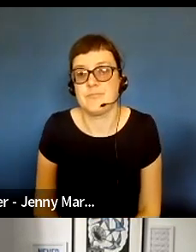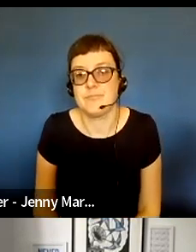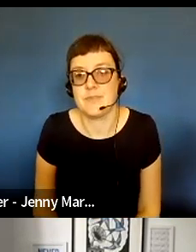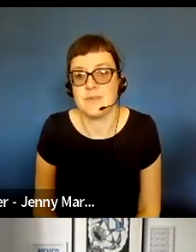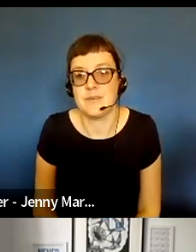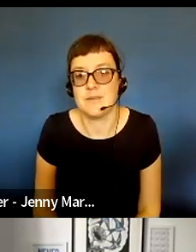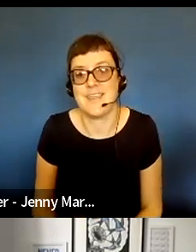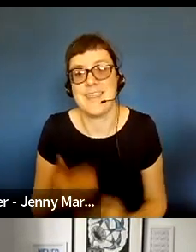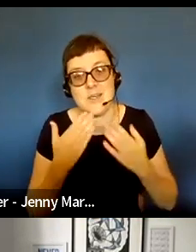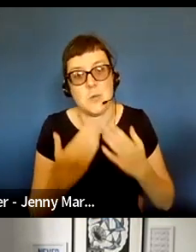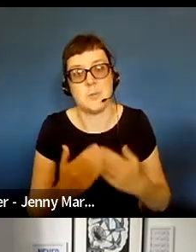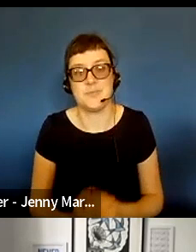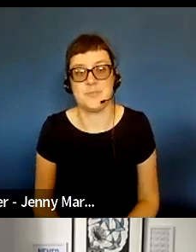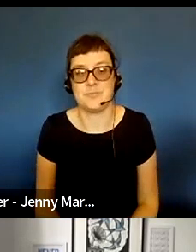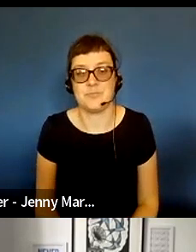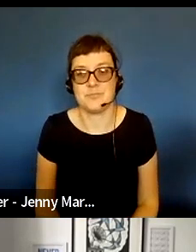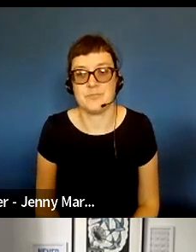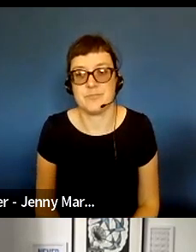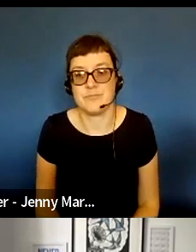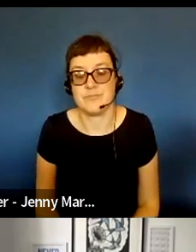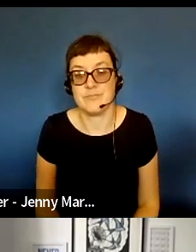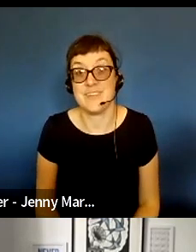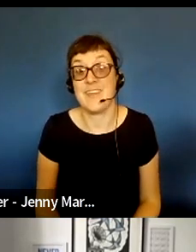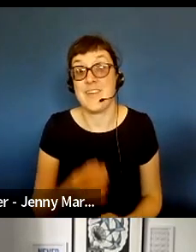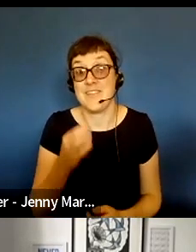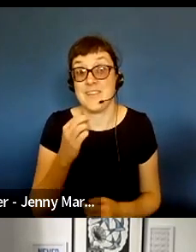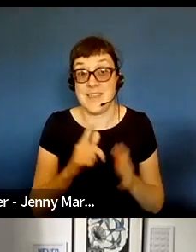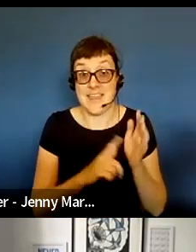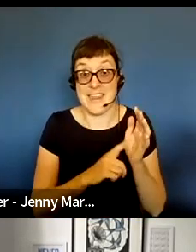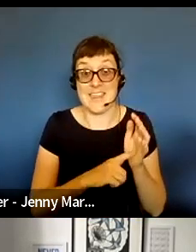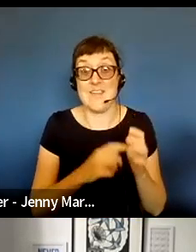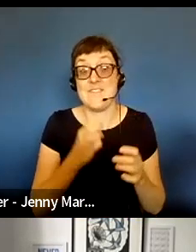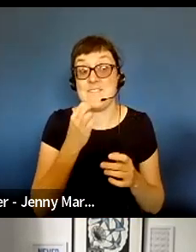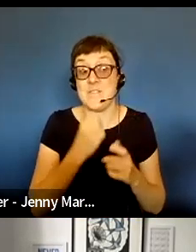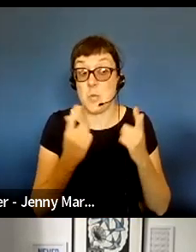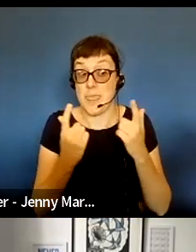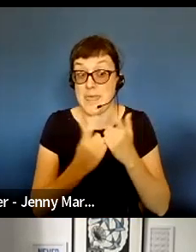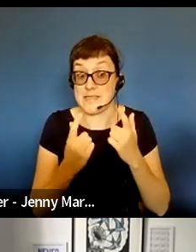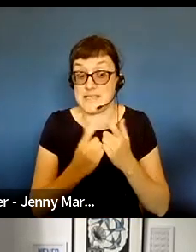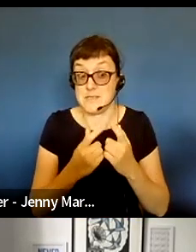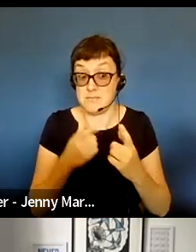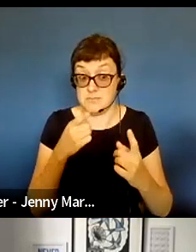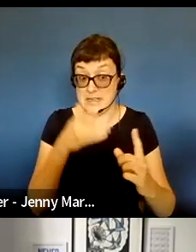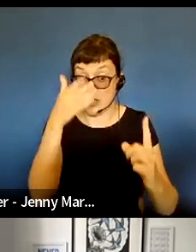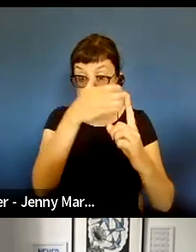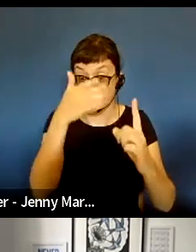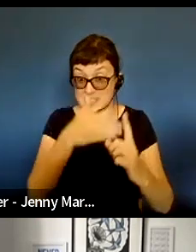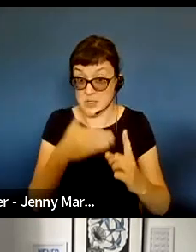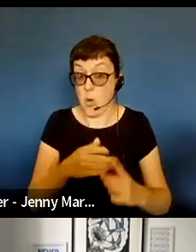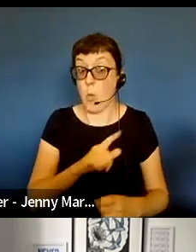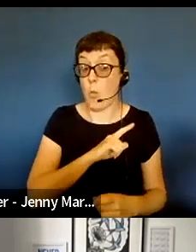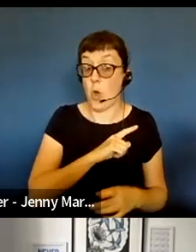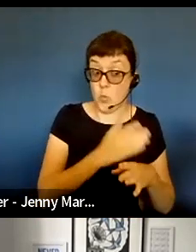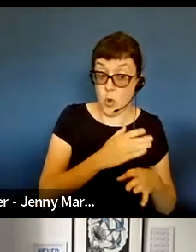Thank you. So, a couple of things that really shine through about why it worked what the pros were,